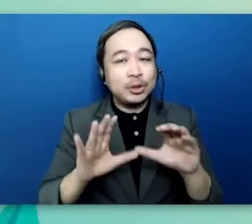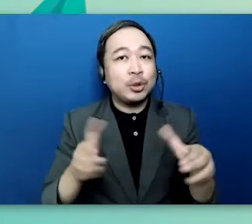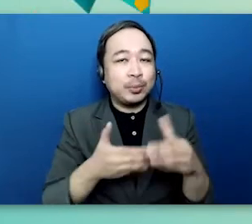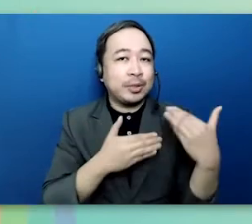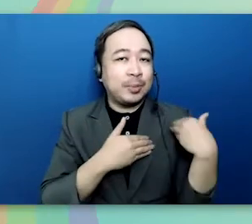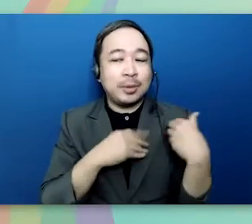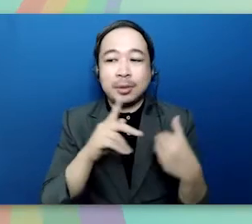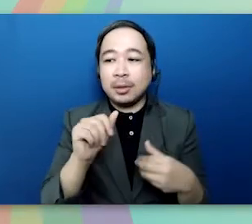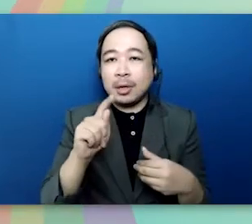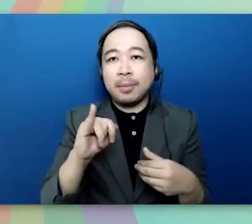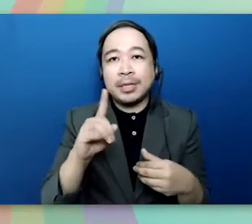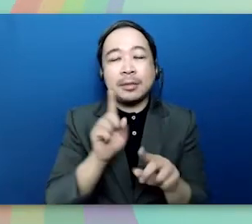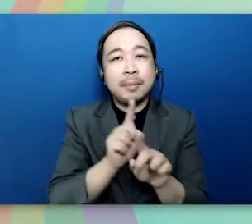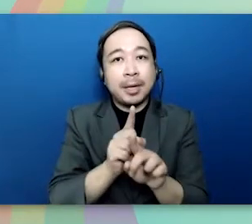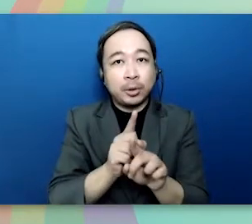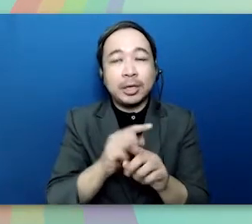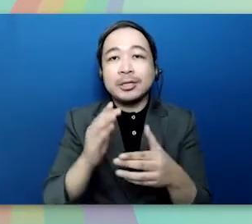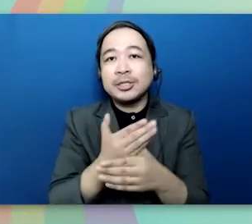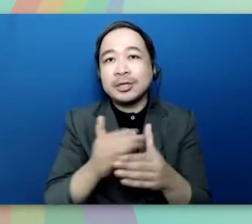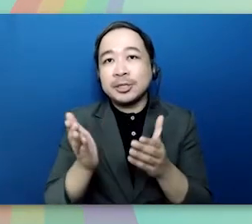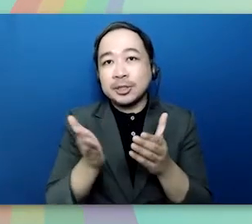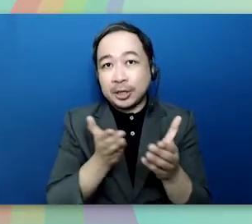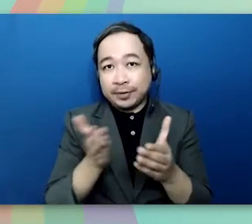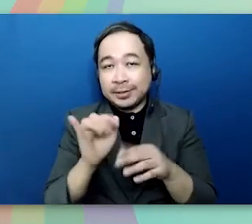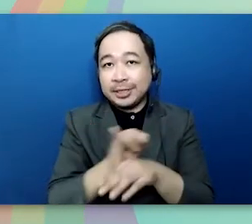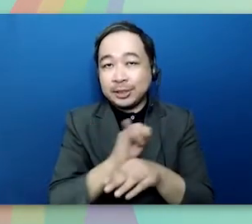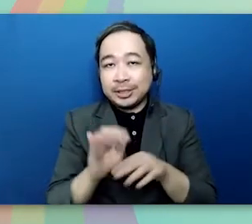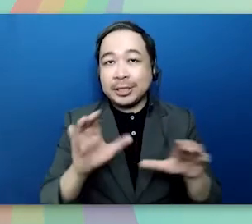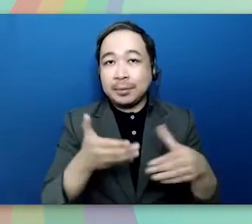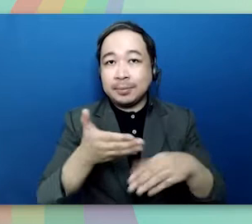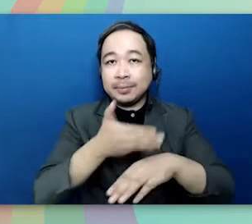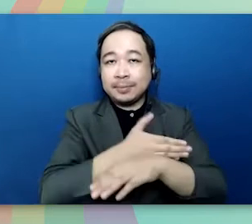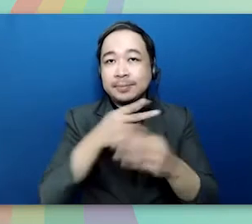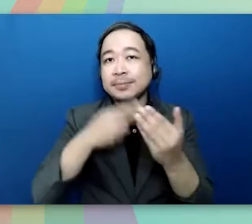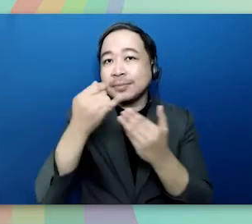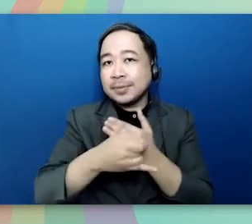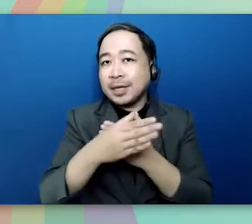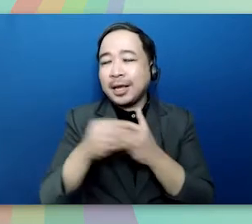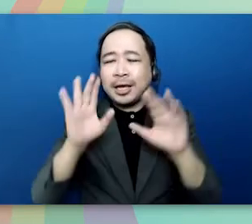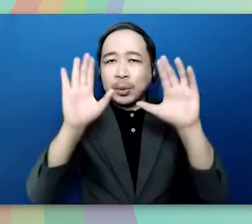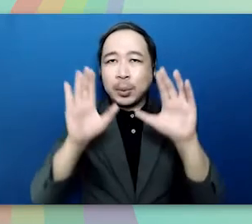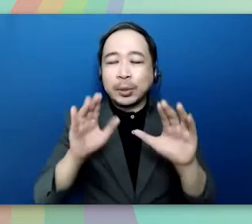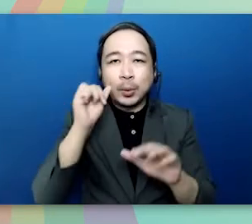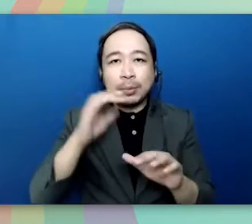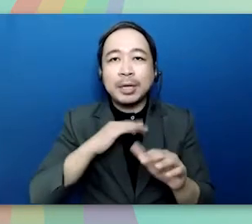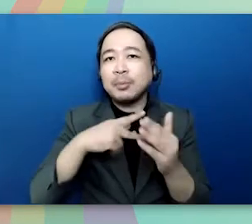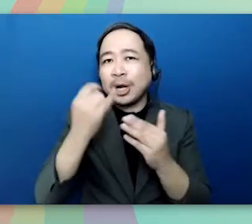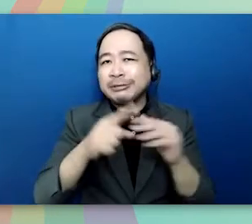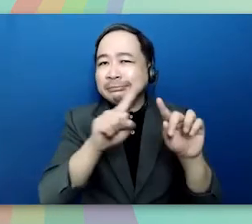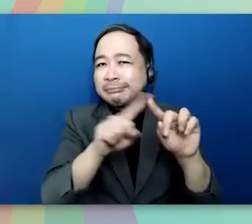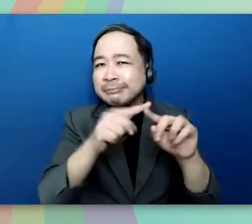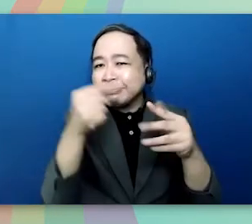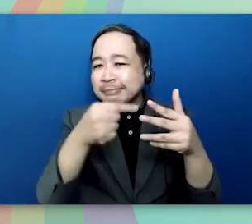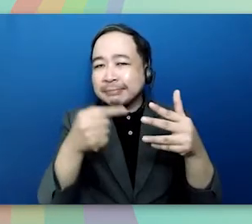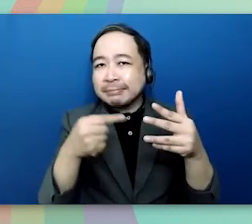of kapatid mentor me shared service facilities industry cluster enhancement project and great women project 2 among